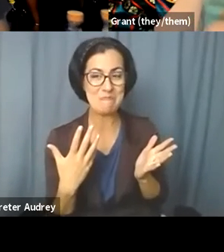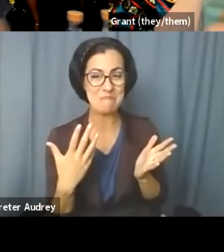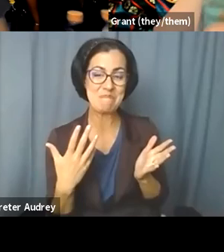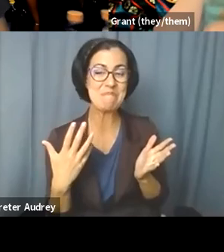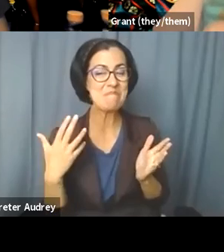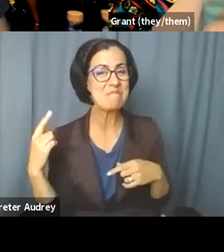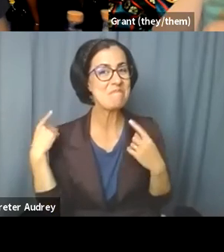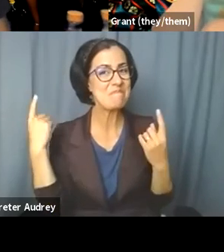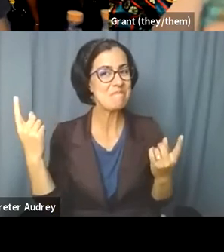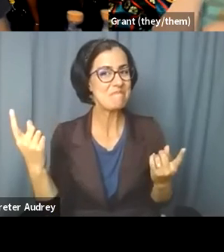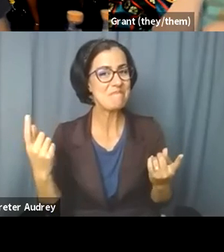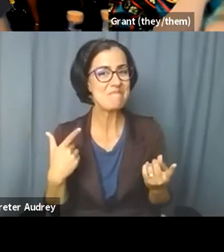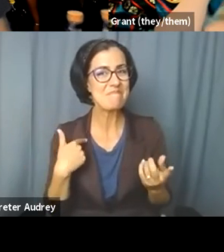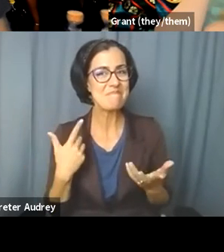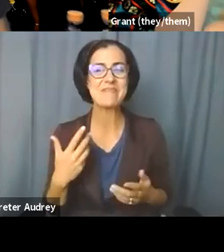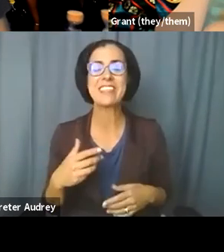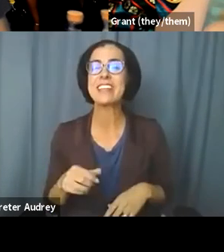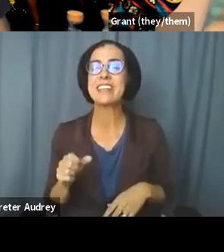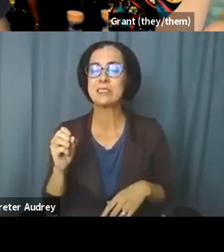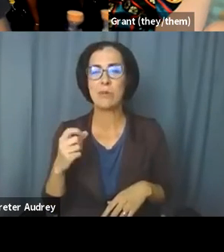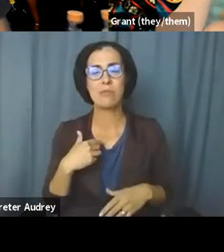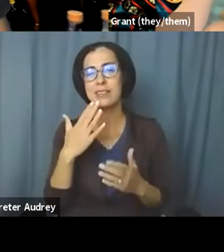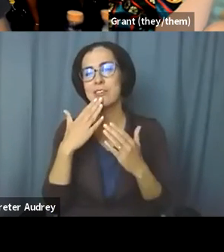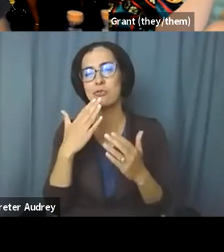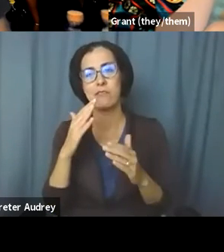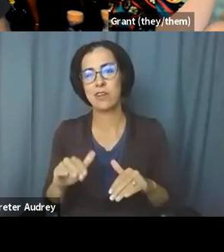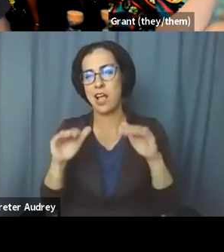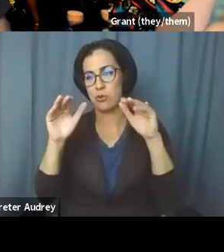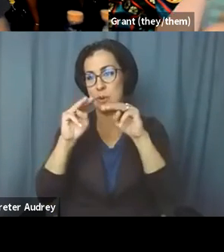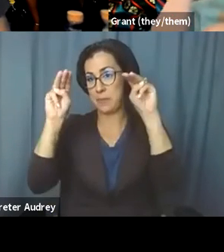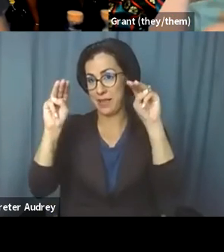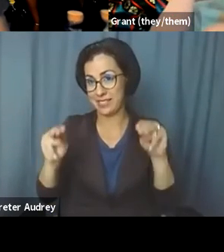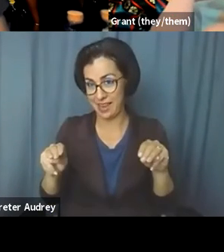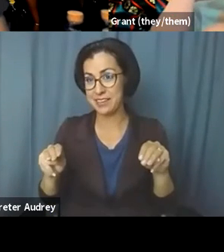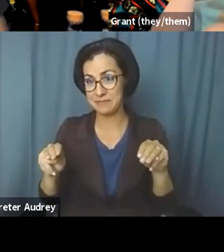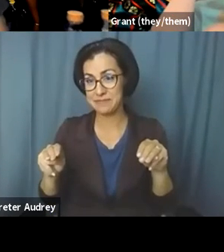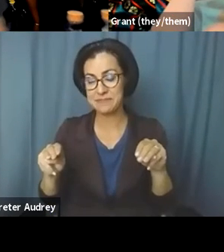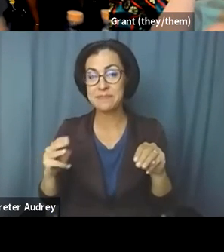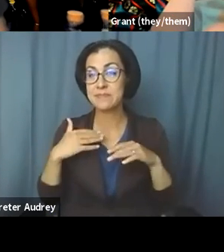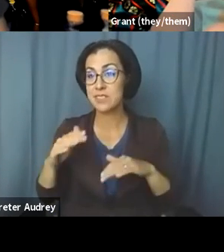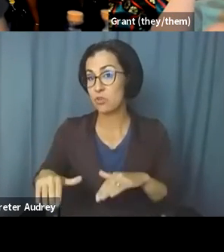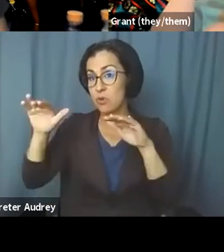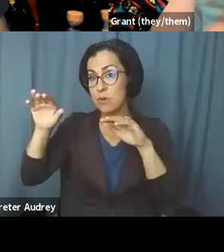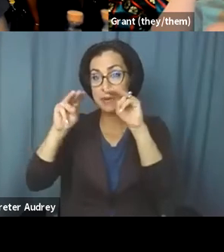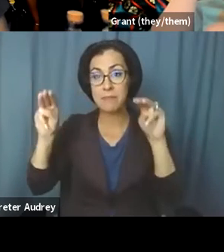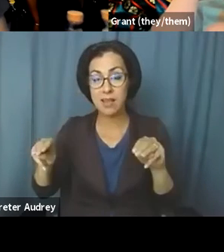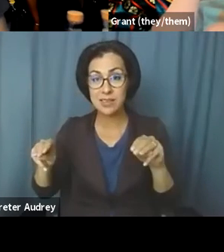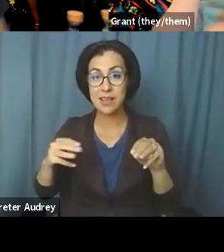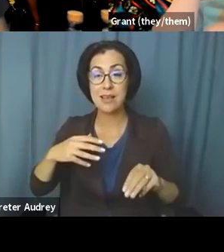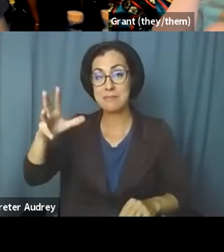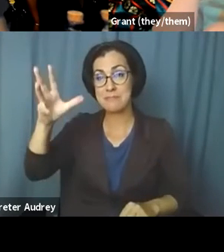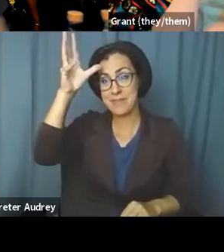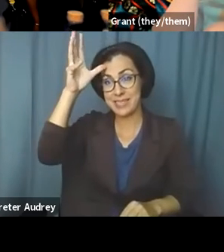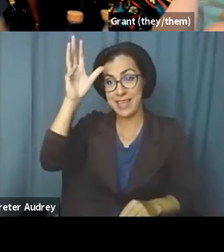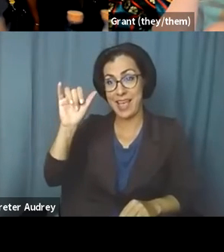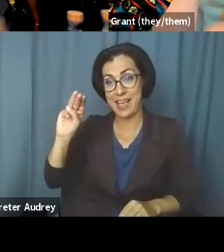minute and I'm really grateful for having been raised in Montana. So I was raised in Montana by an immigrant father and a